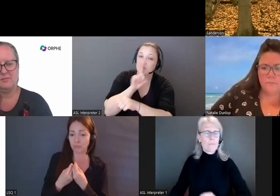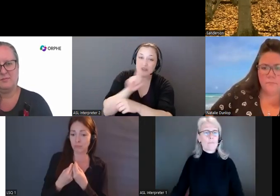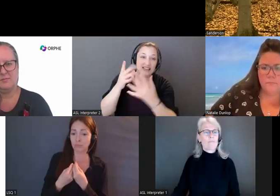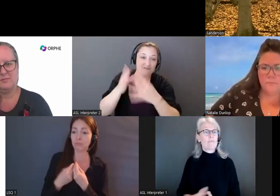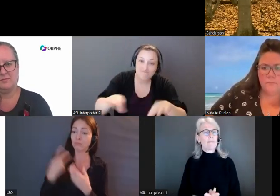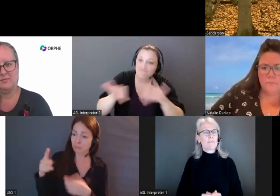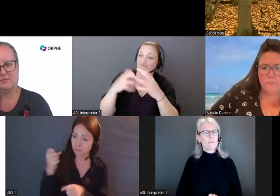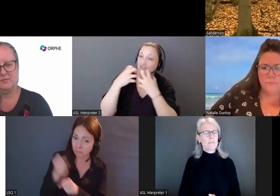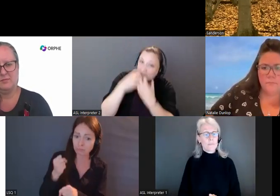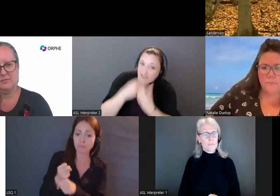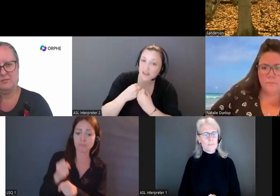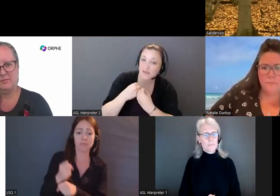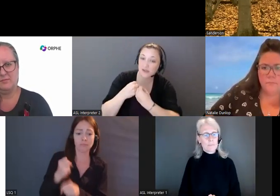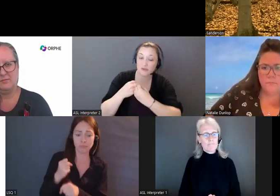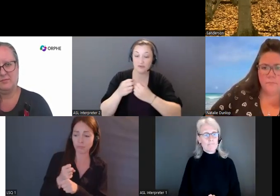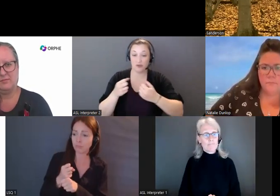continued support.